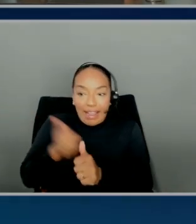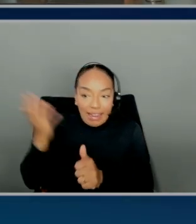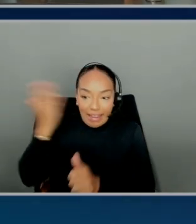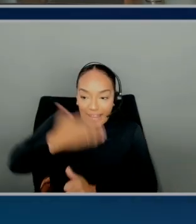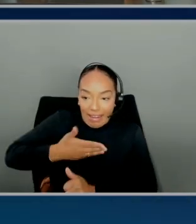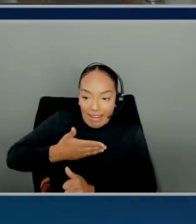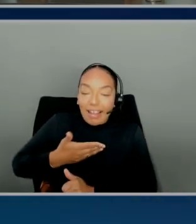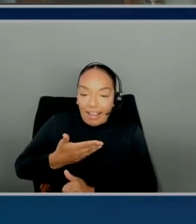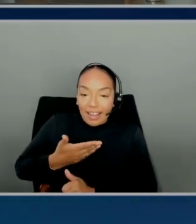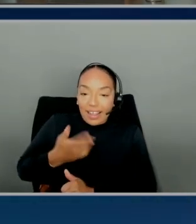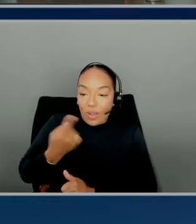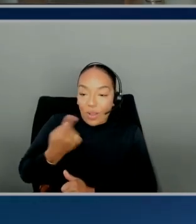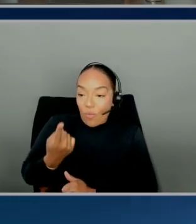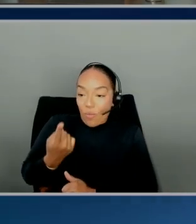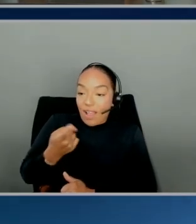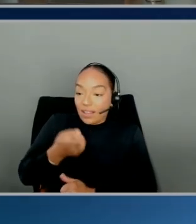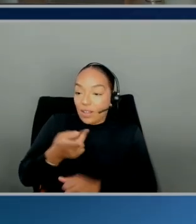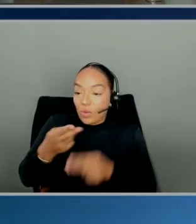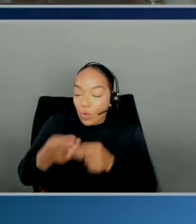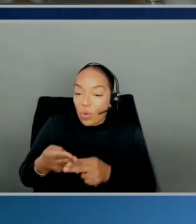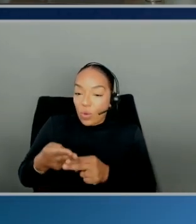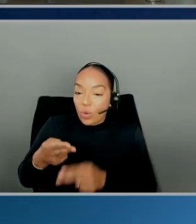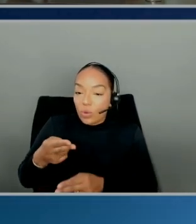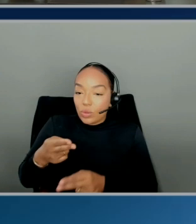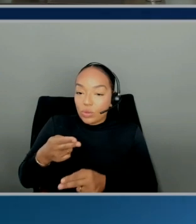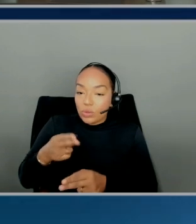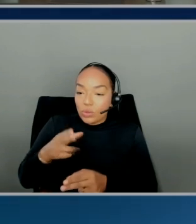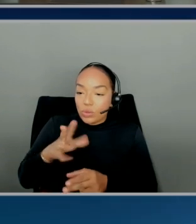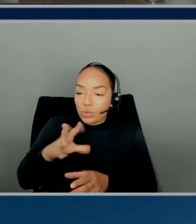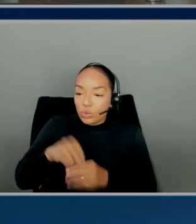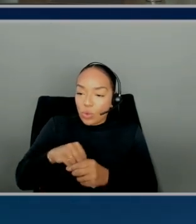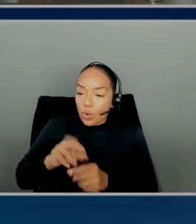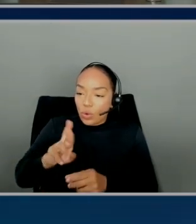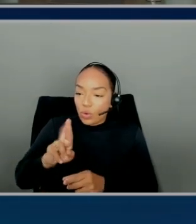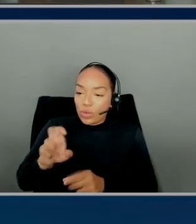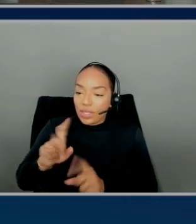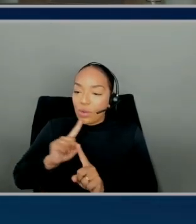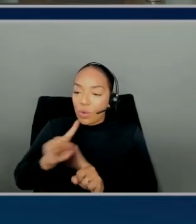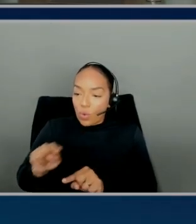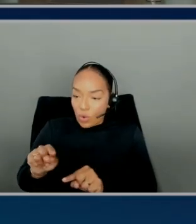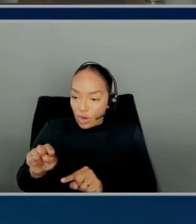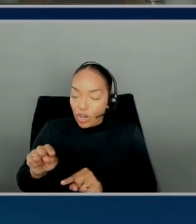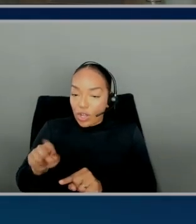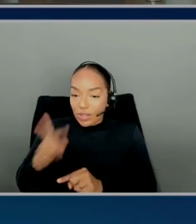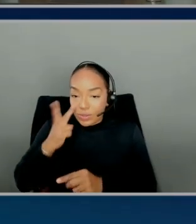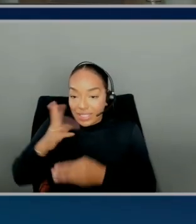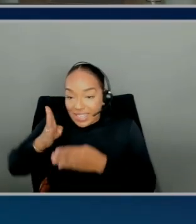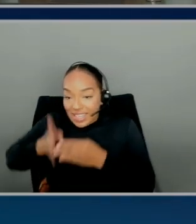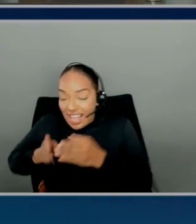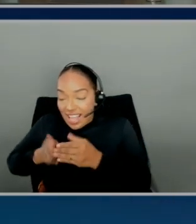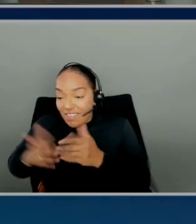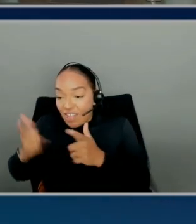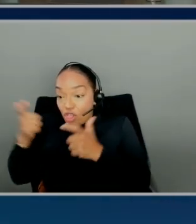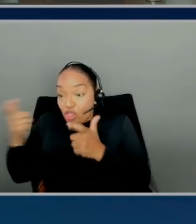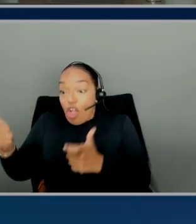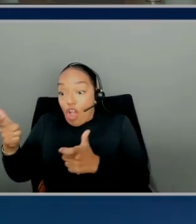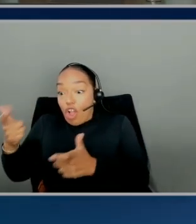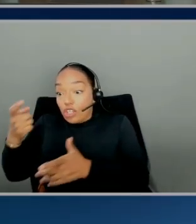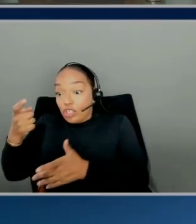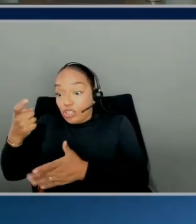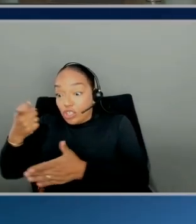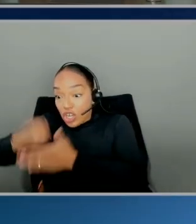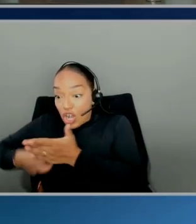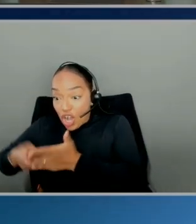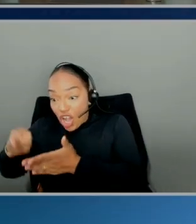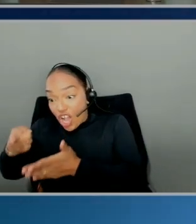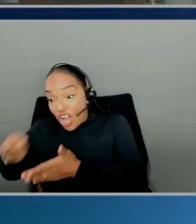One of them is called joint reordering, right? So instead of having this huge, at the end, a large cost of...